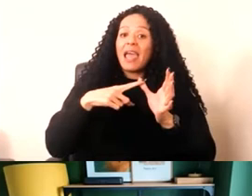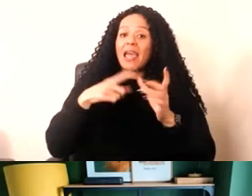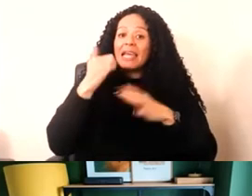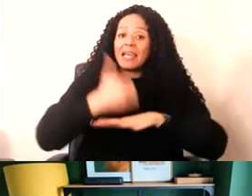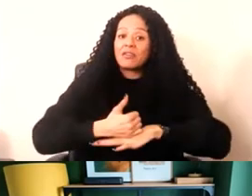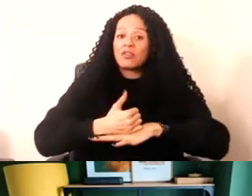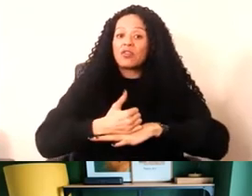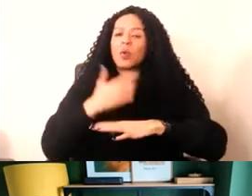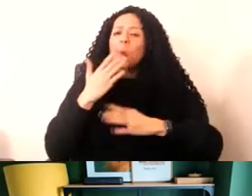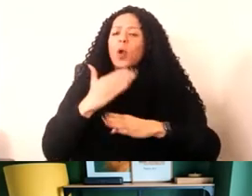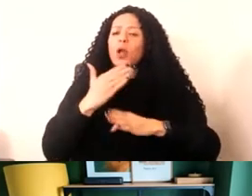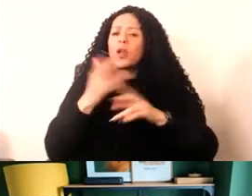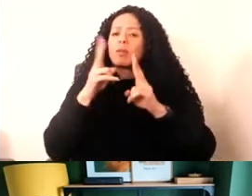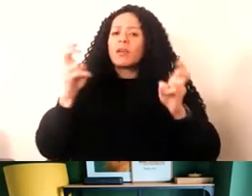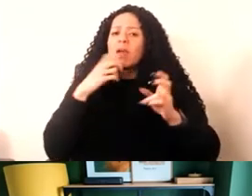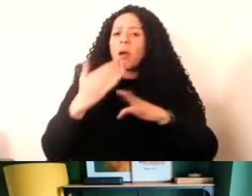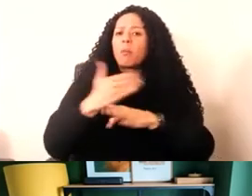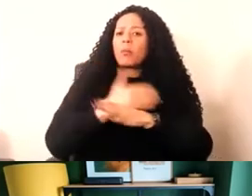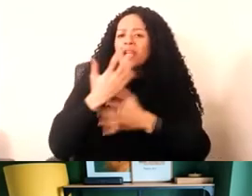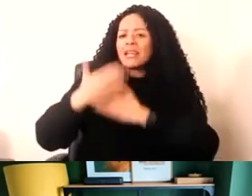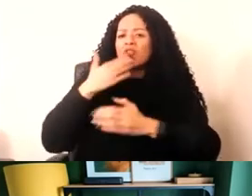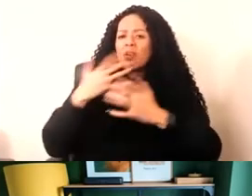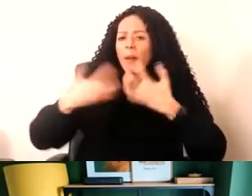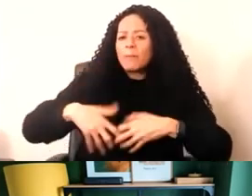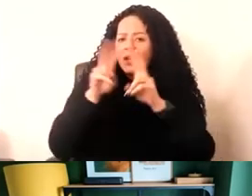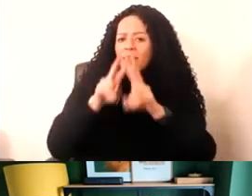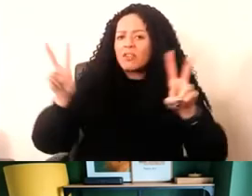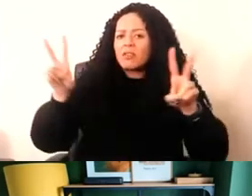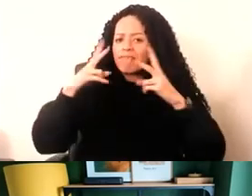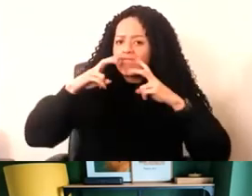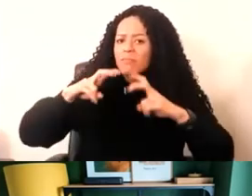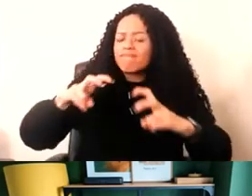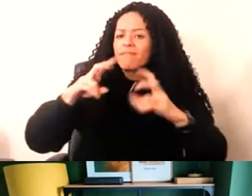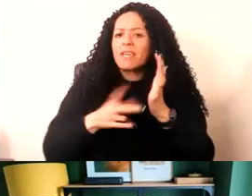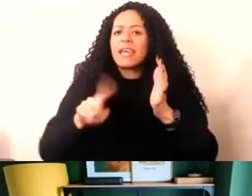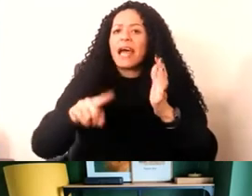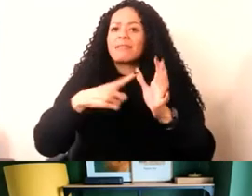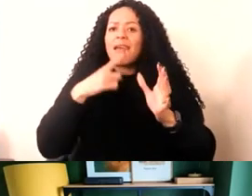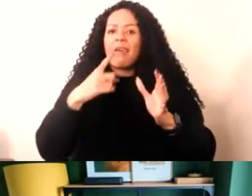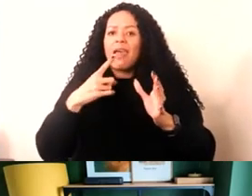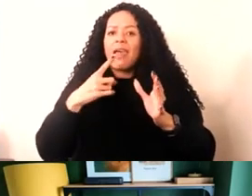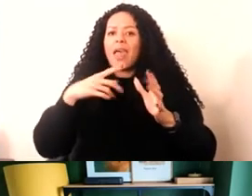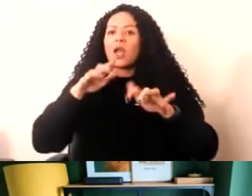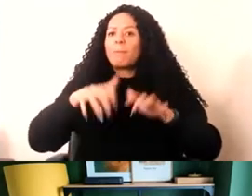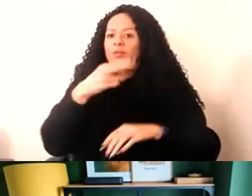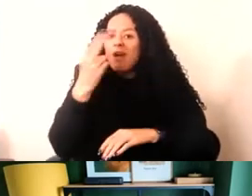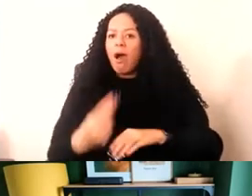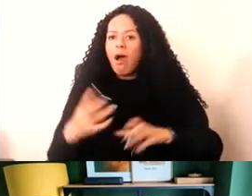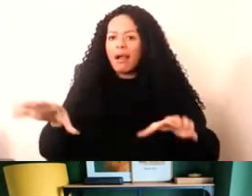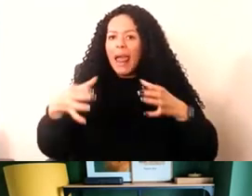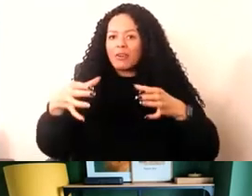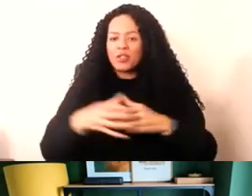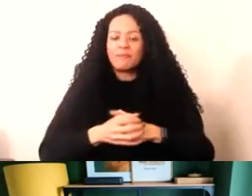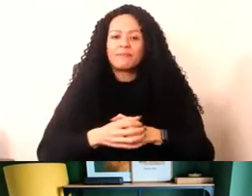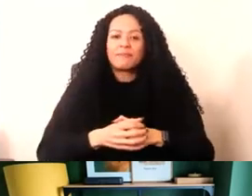Prehistory of Machine Vision, Exploring the V&A Computer Art Collection. So that's Joel. Thank you so much. So